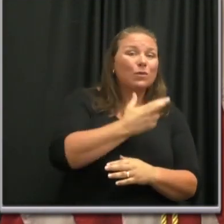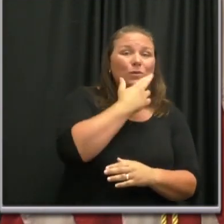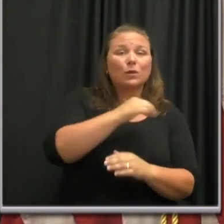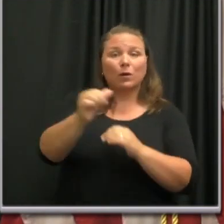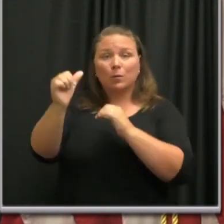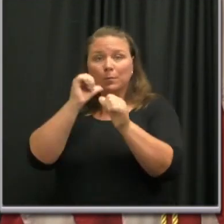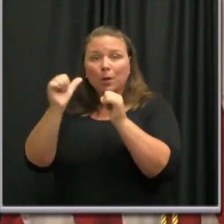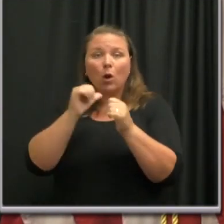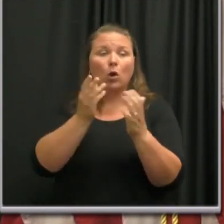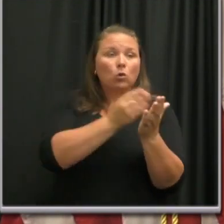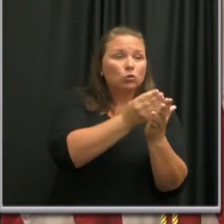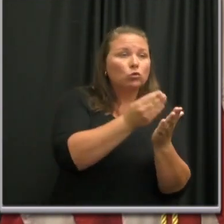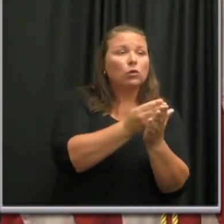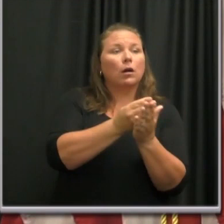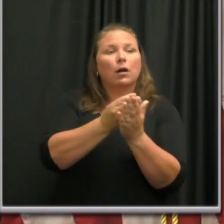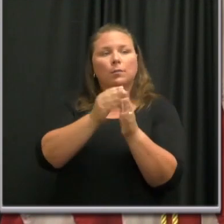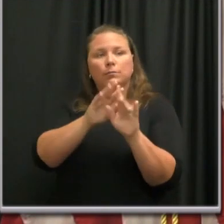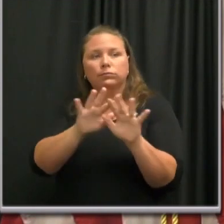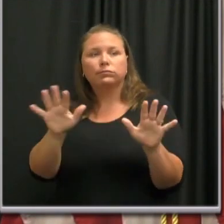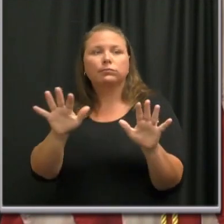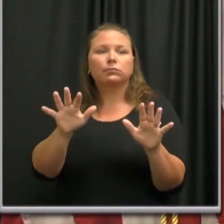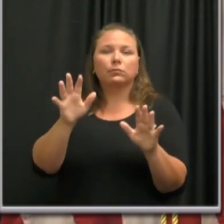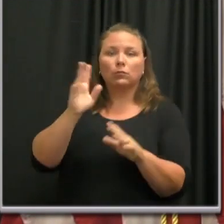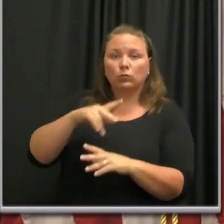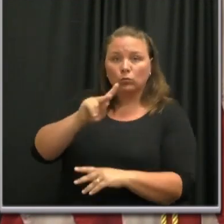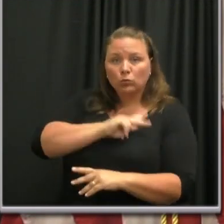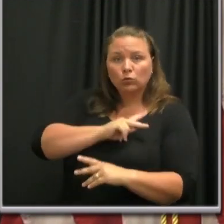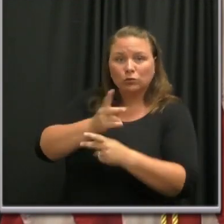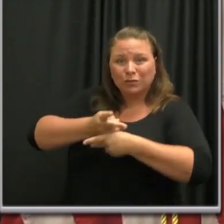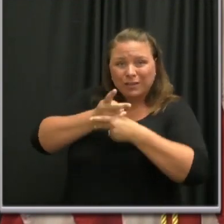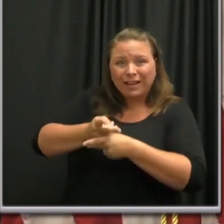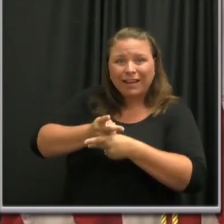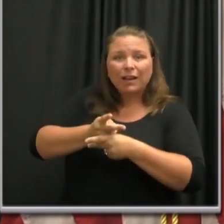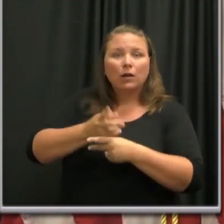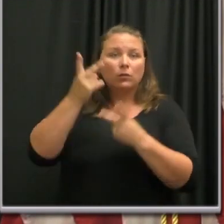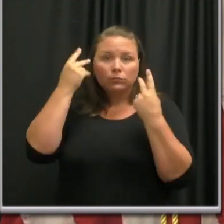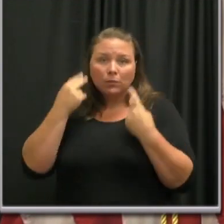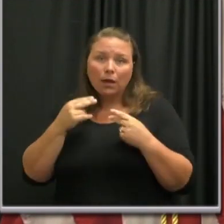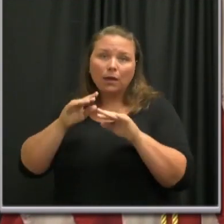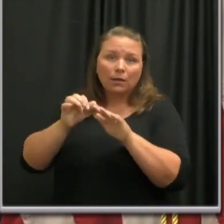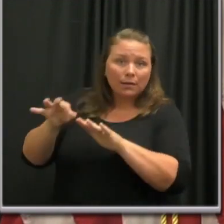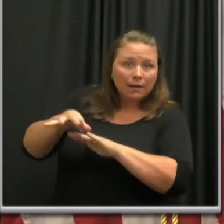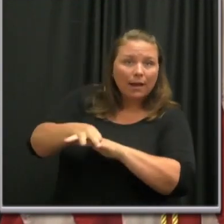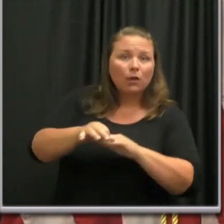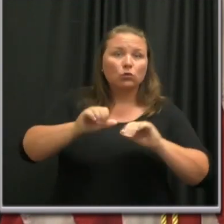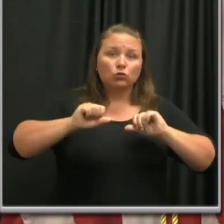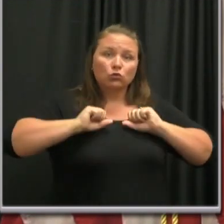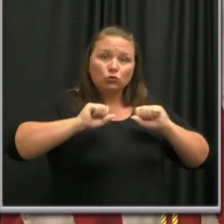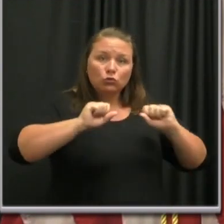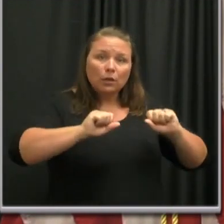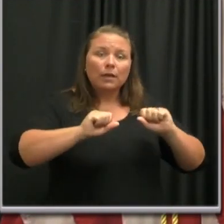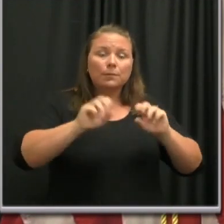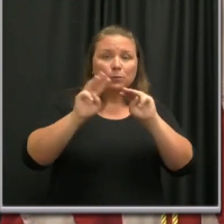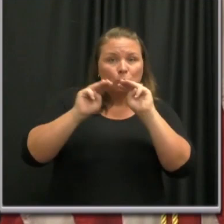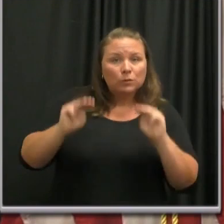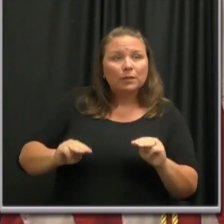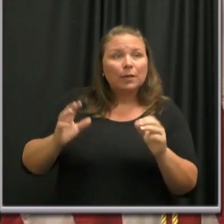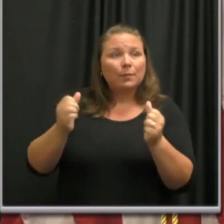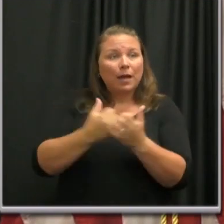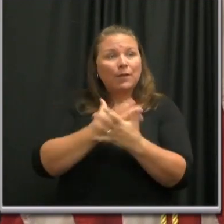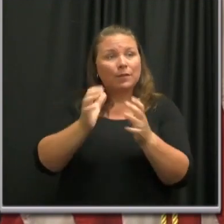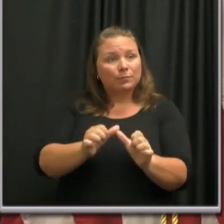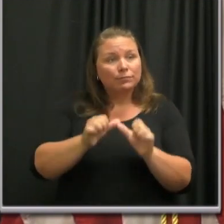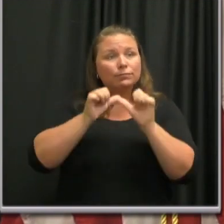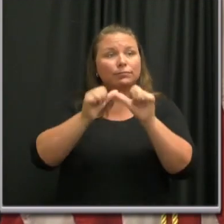retail and commercial establishments, personal care businesses, gyms, museums, and other businesses that were opened in Phase 2 are